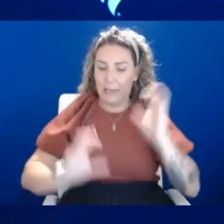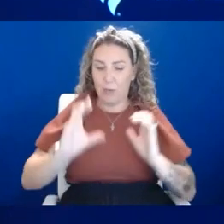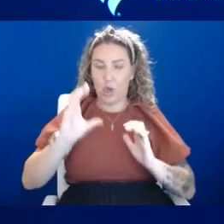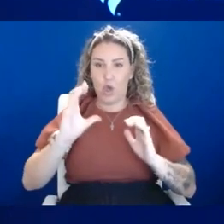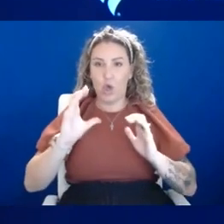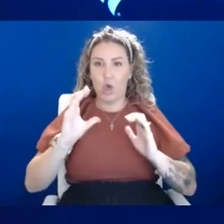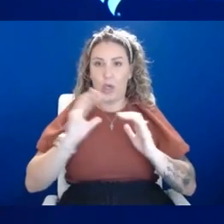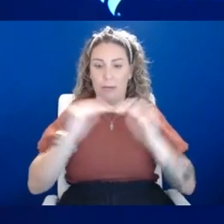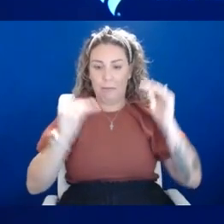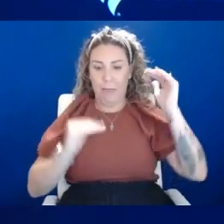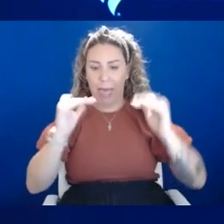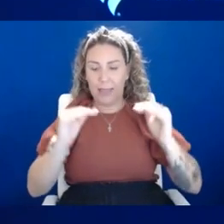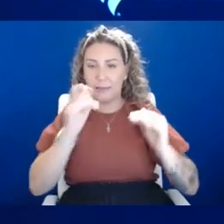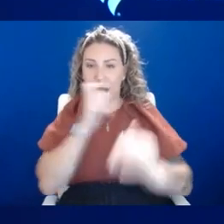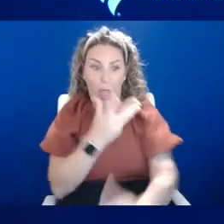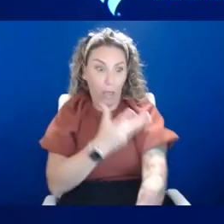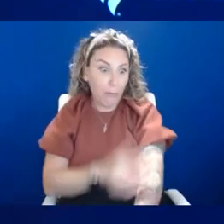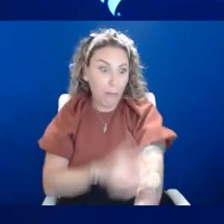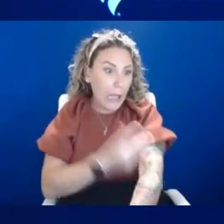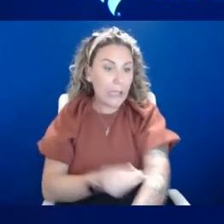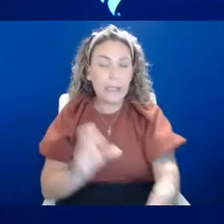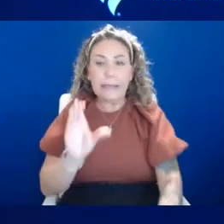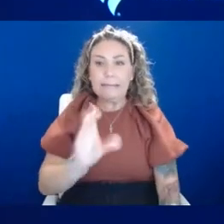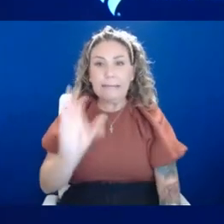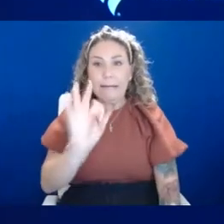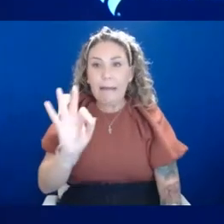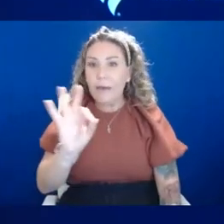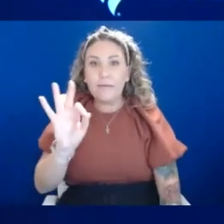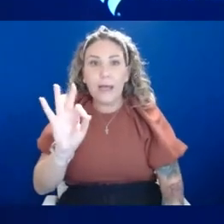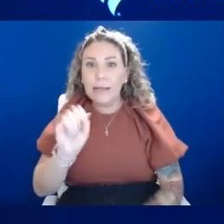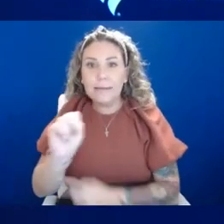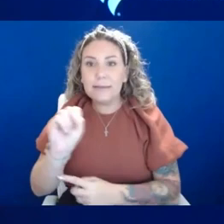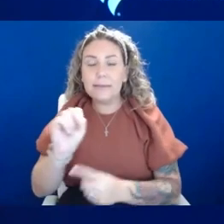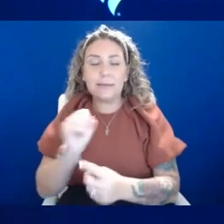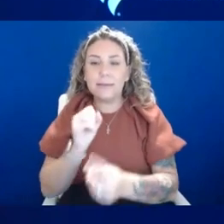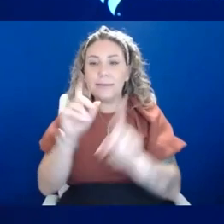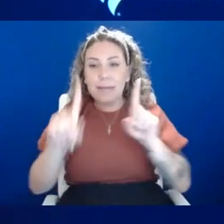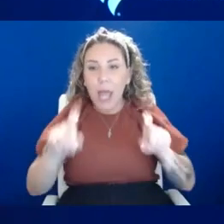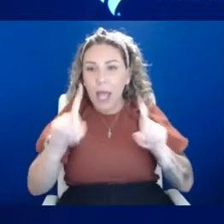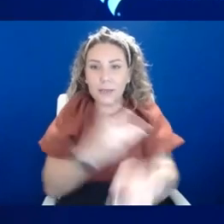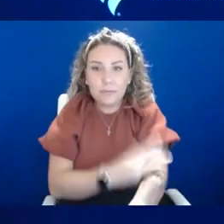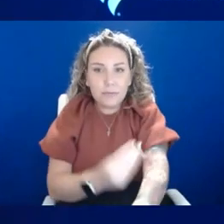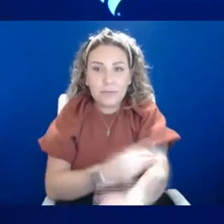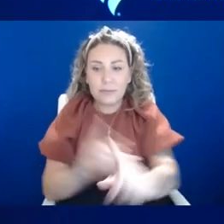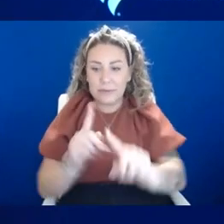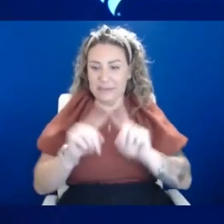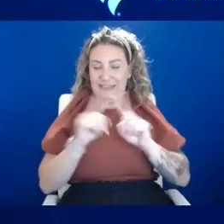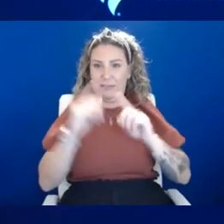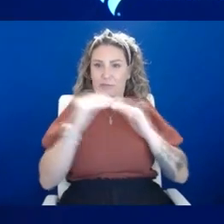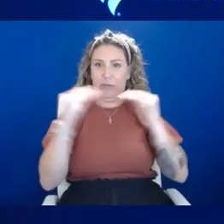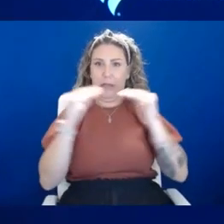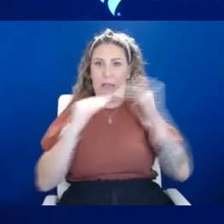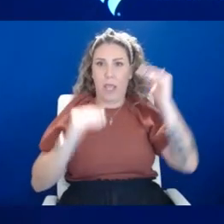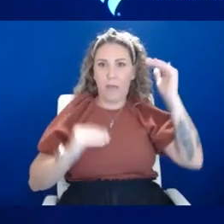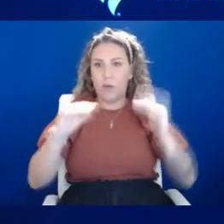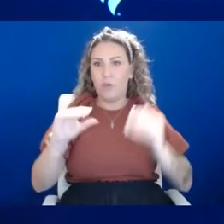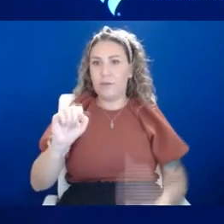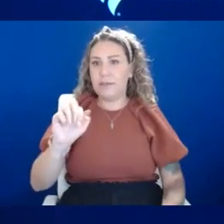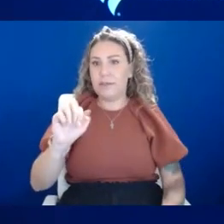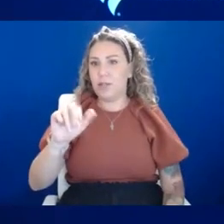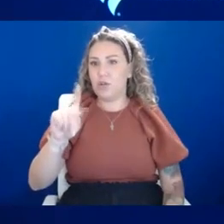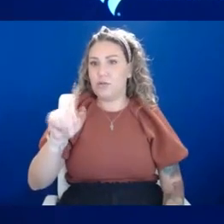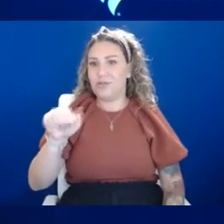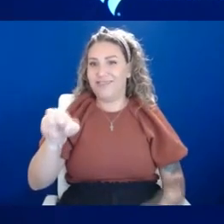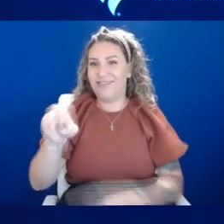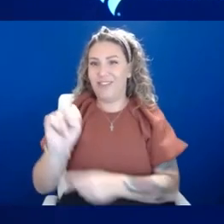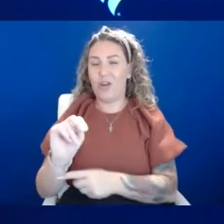test or even like a CSF test to test your brain fluid and see if there's a difference in the level of serotonin or other neurotransmitters that will predict if you're going to be depressed